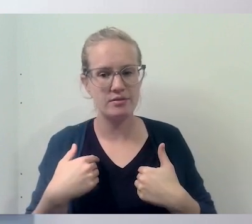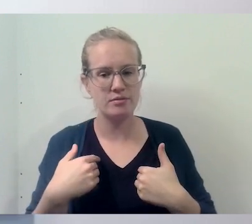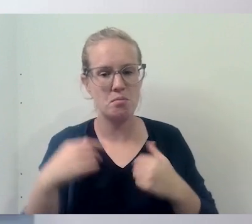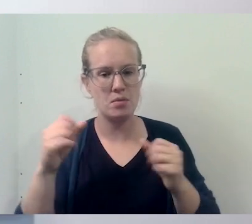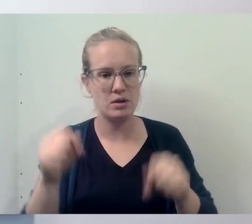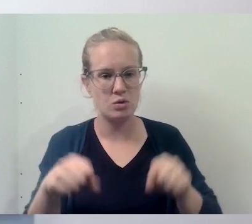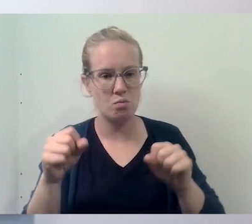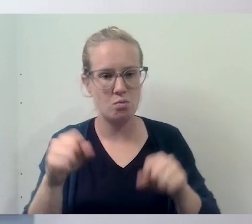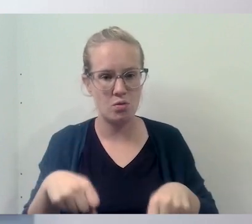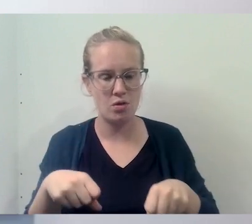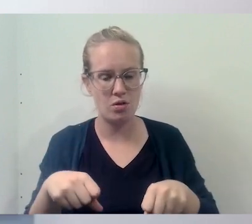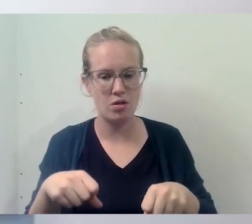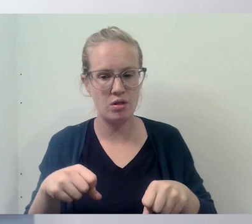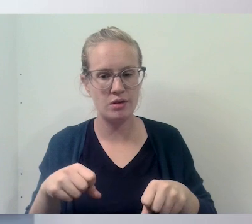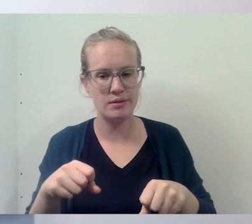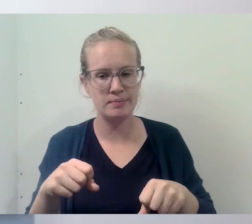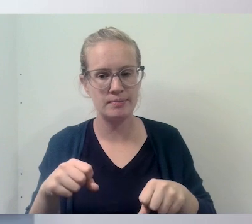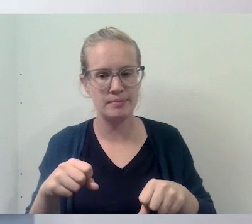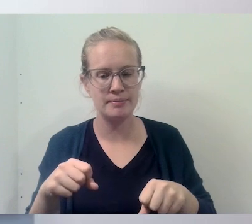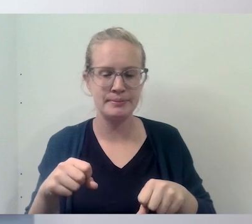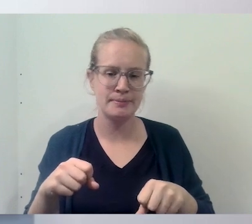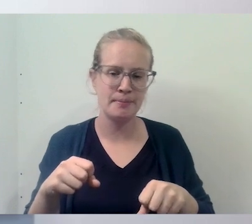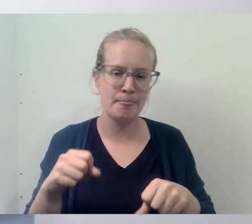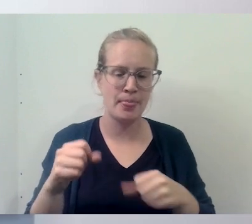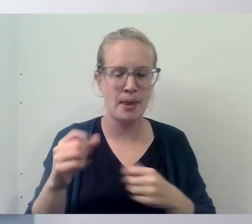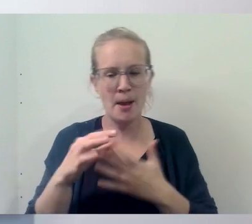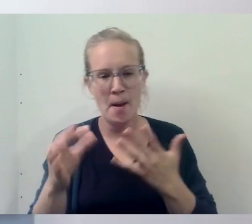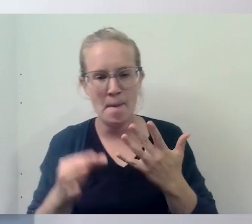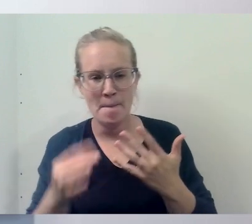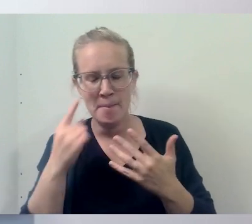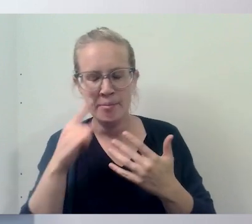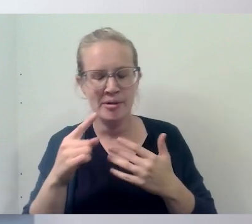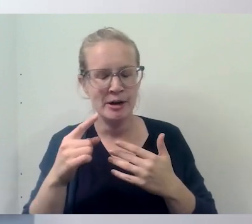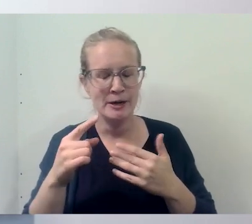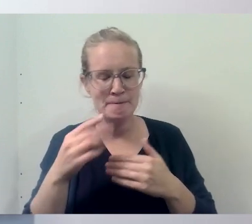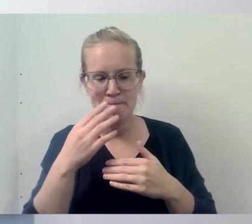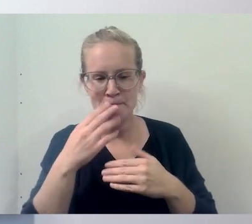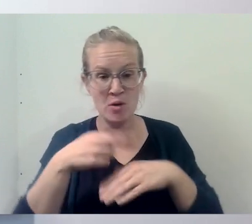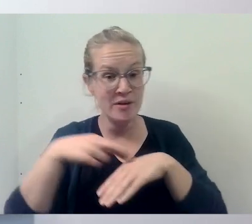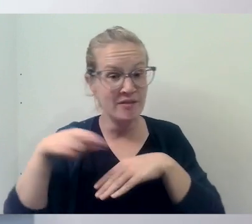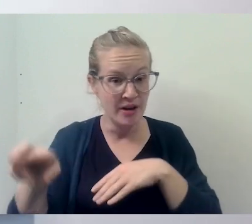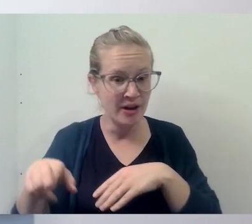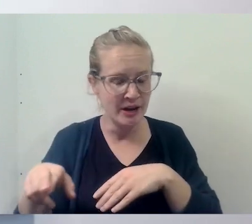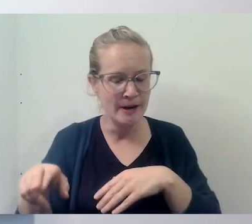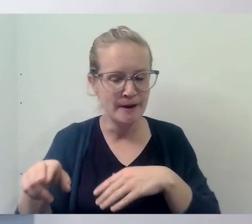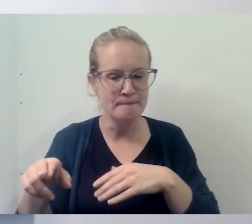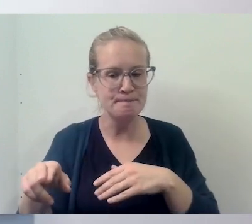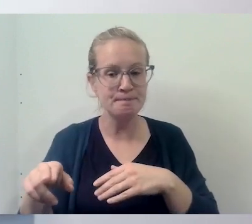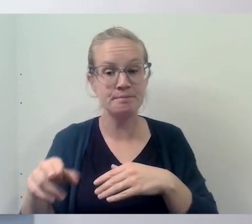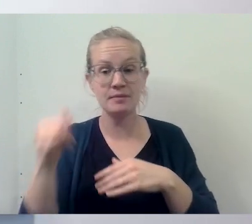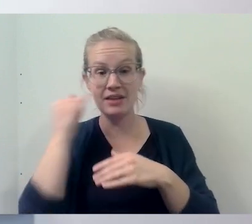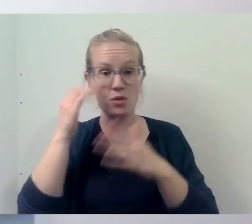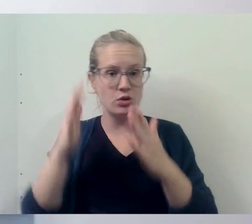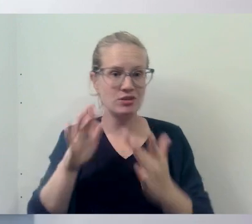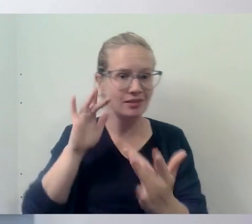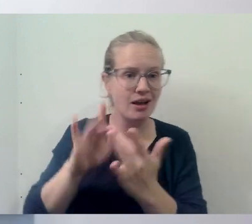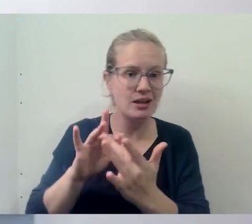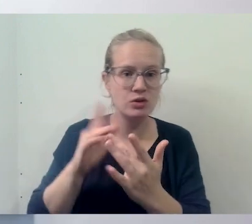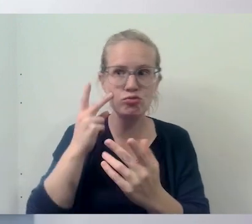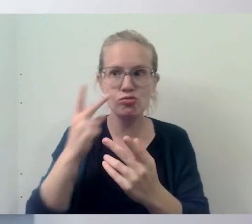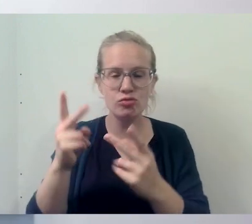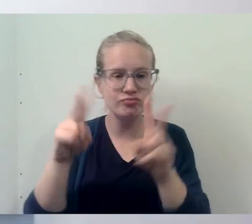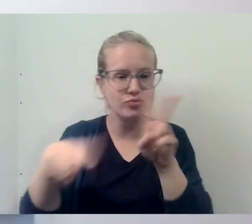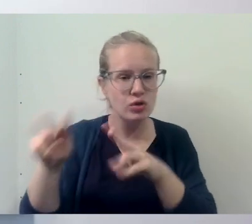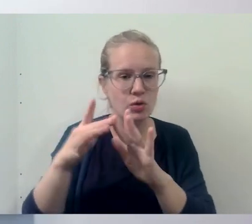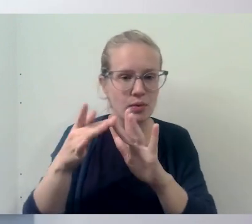possible, um, maybe options for referrals. Or that if someone contacts them or visits their website,